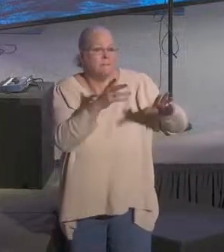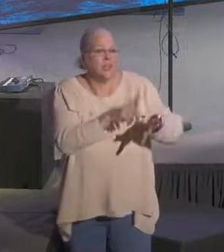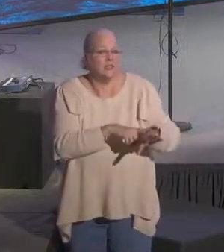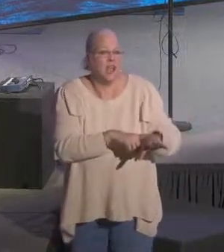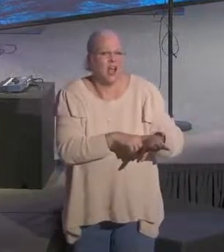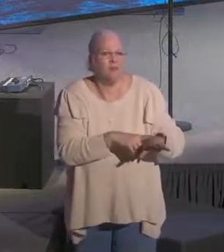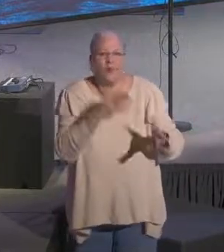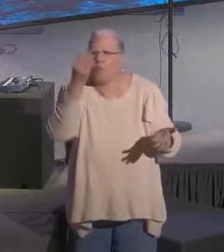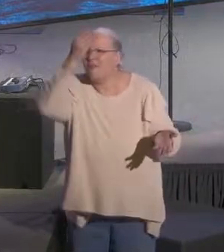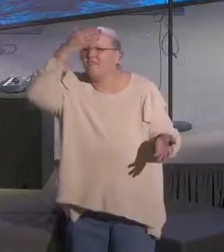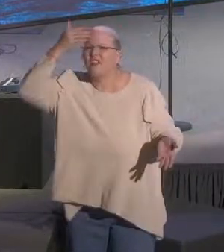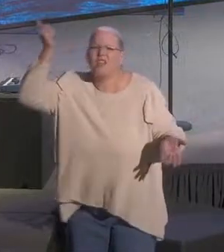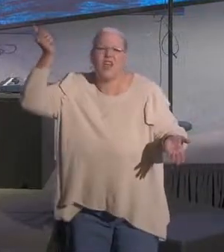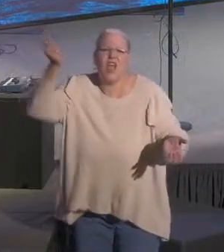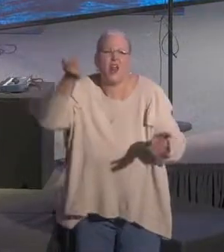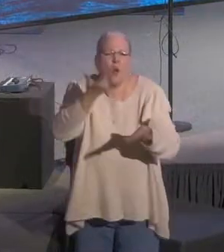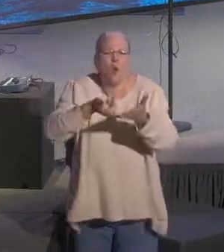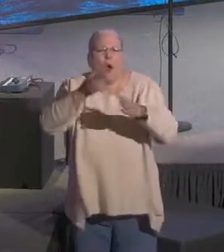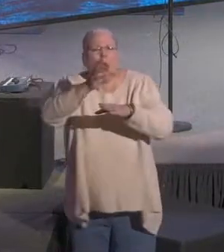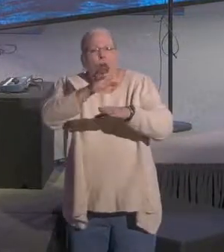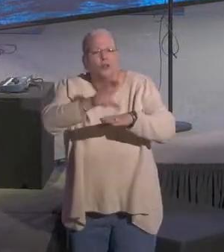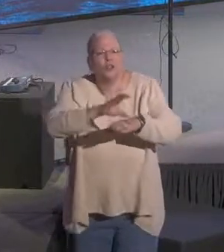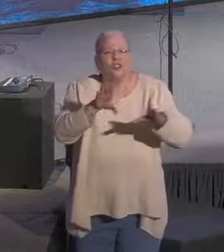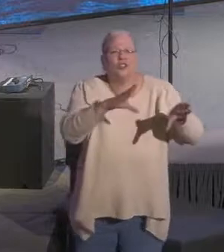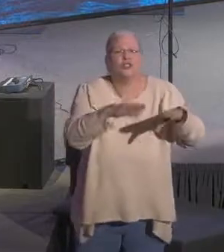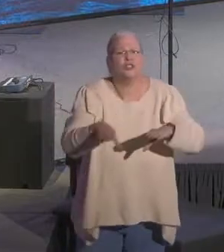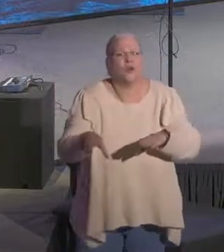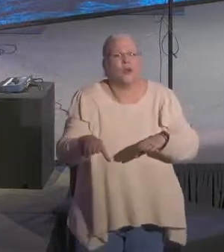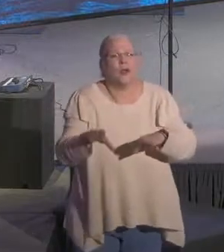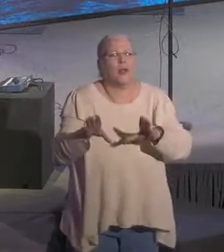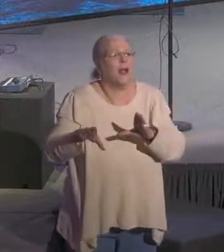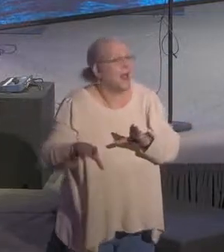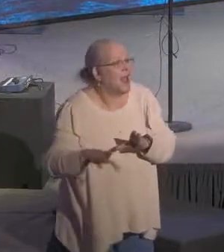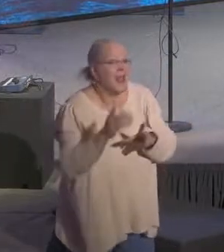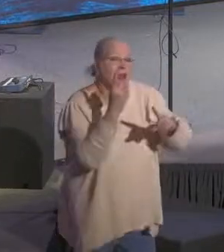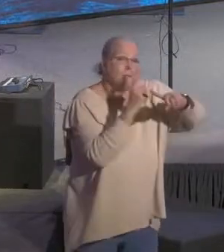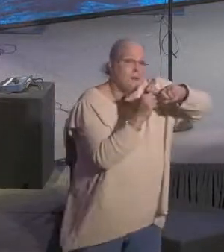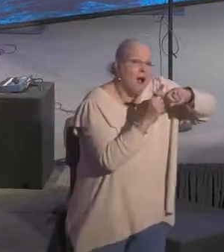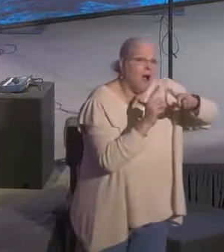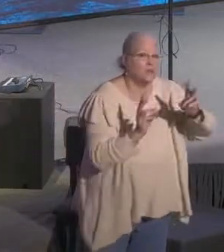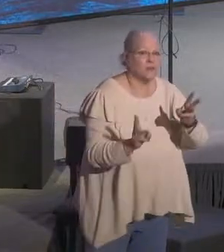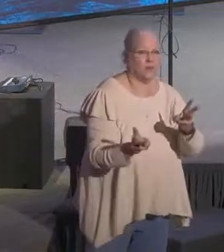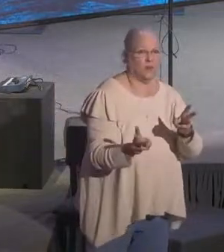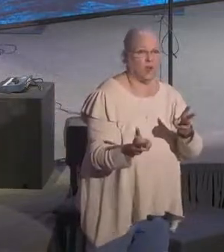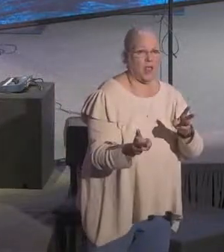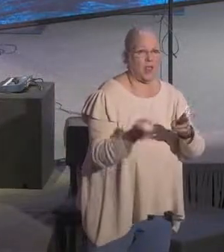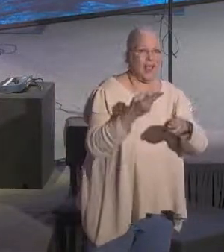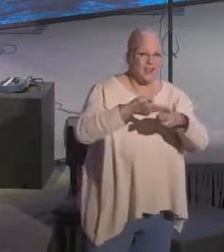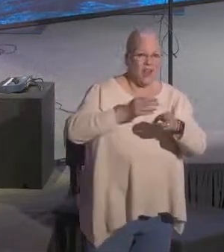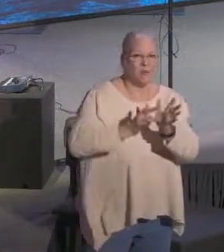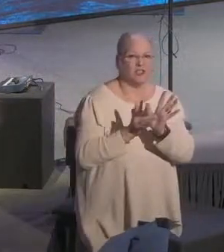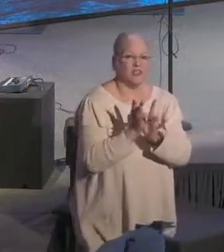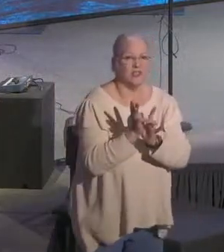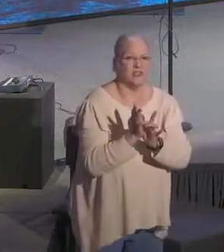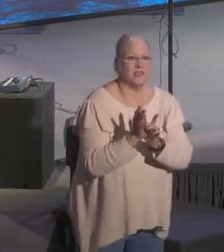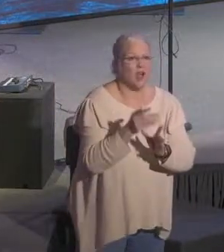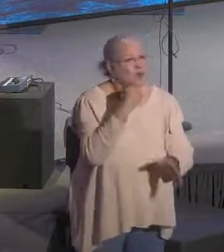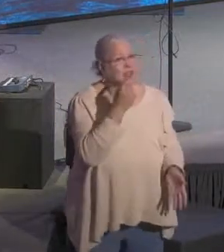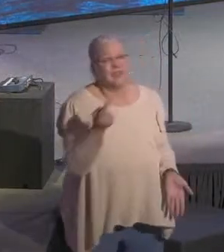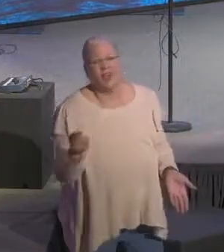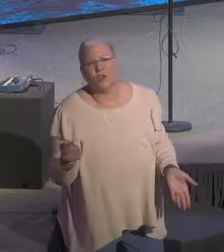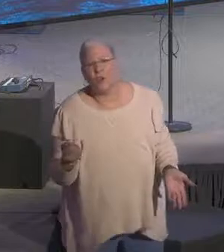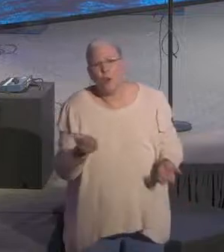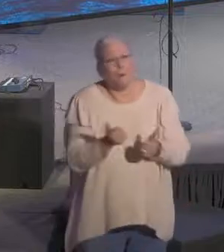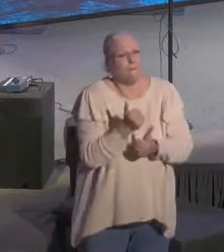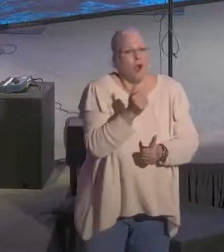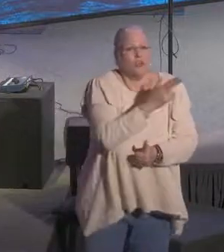we lose track of what the church is doing in a positive way in the name of Jesus. I mean, I want to tell you that